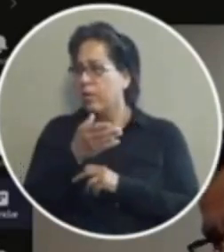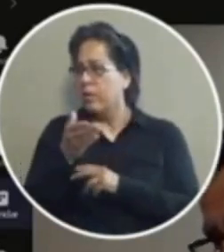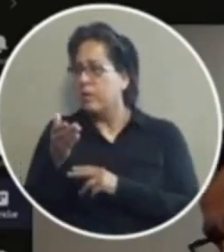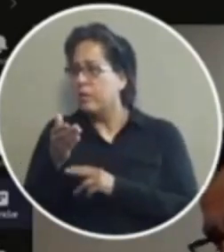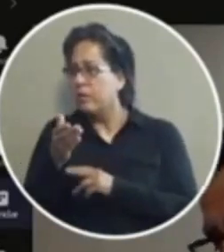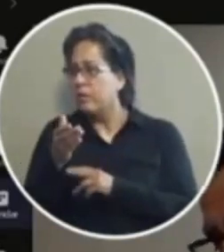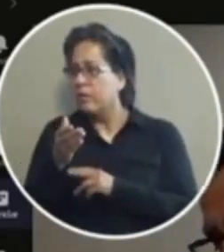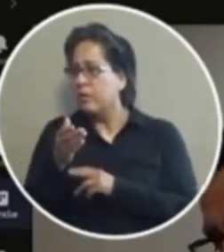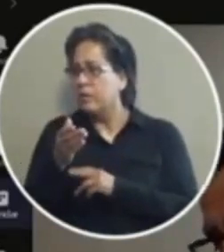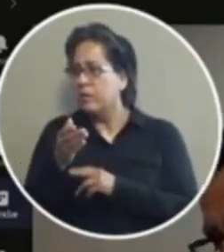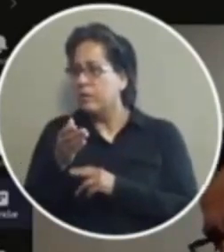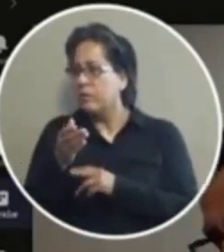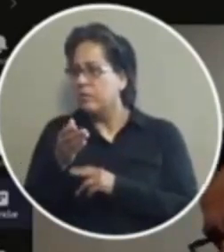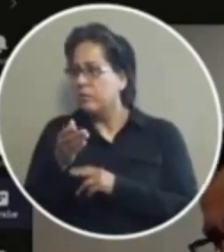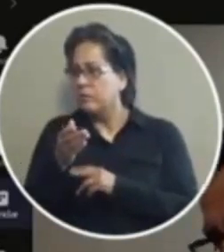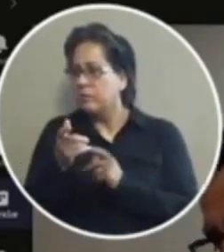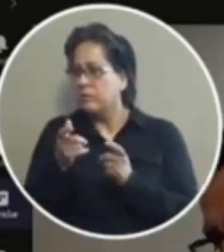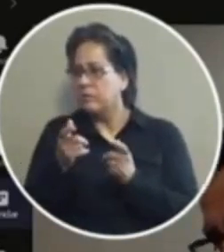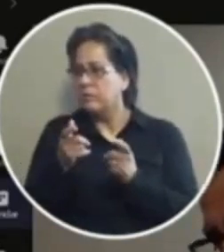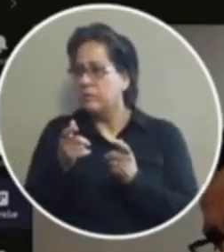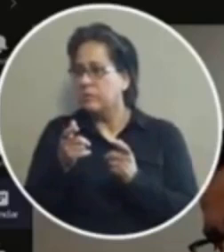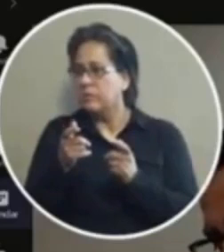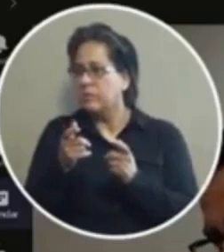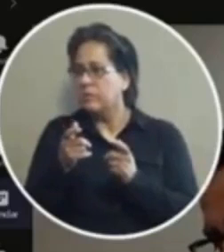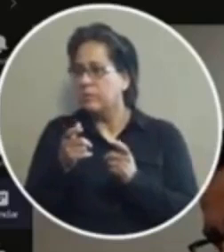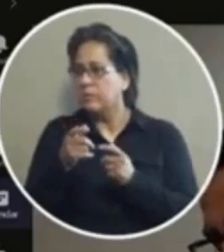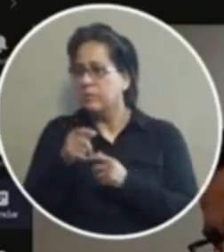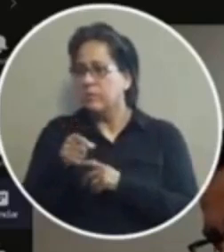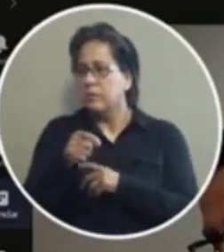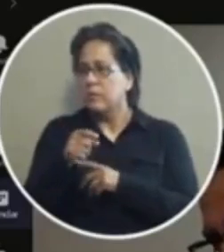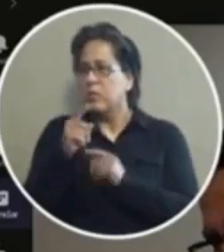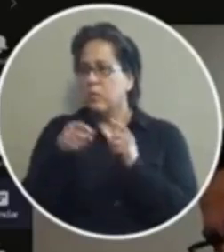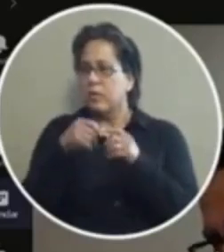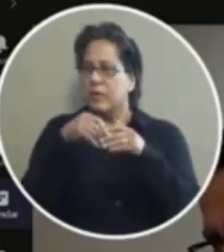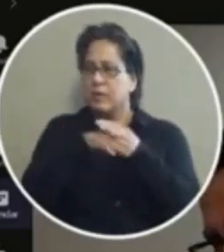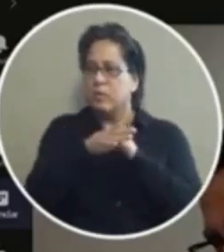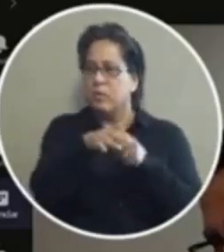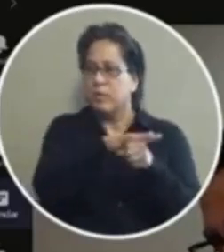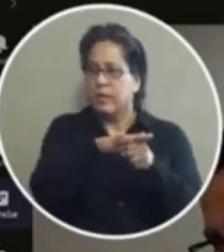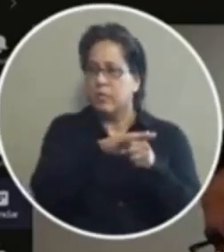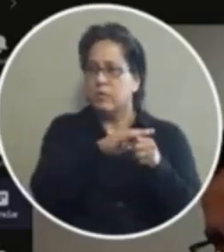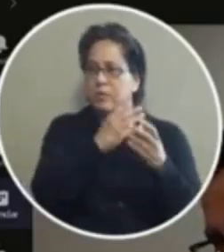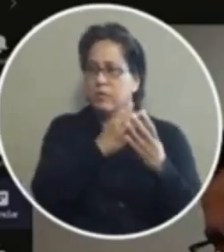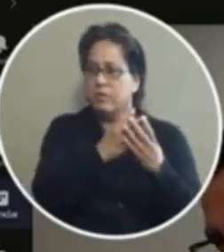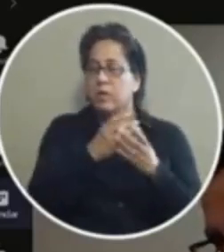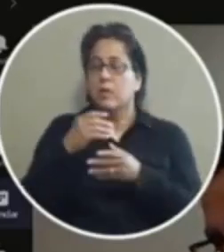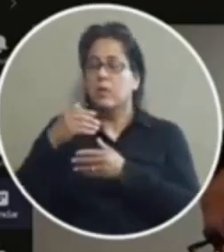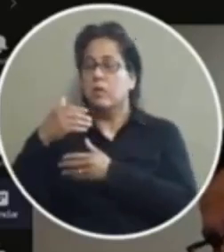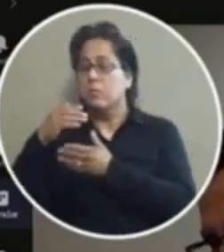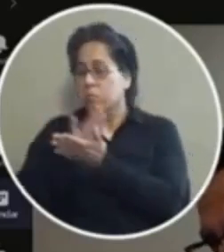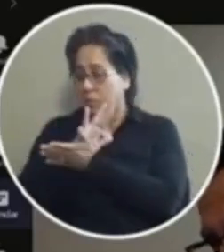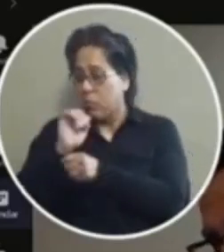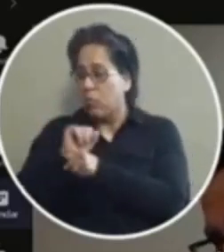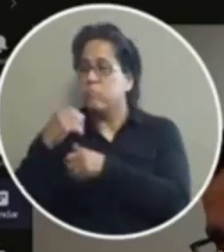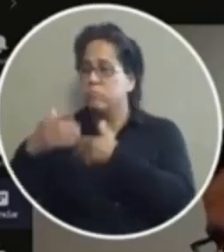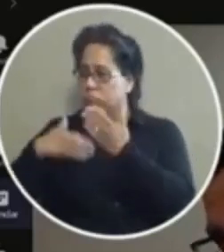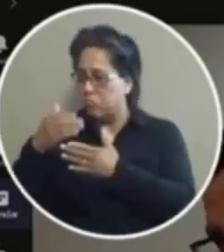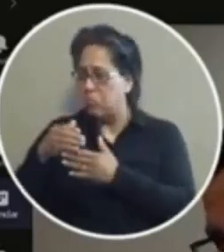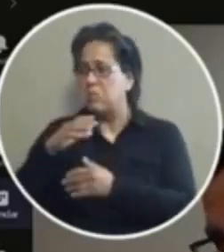there went into the county jail so the paperwork process is the problem